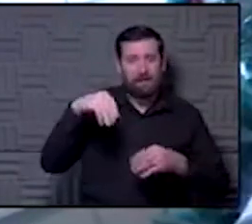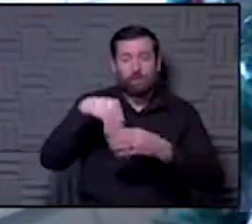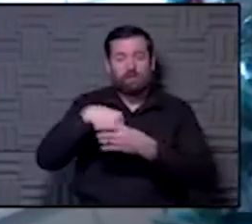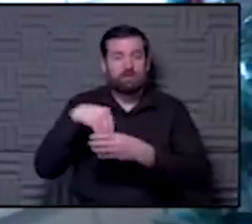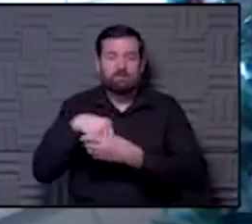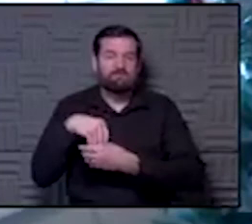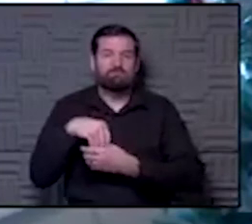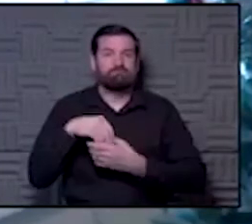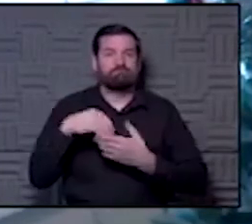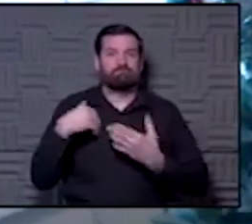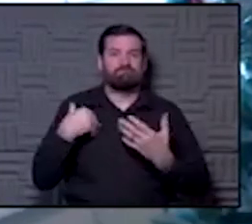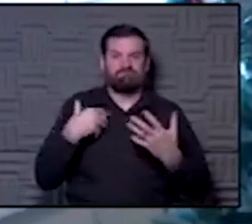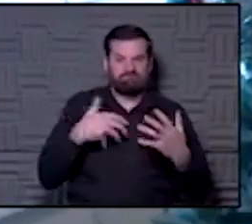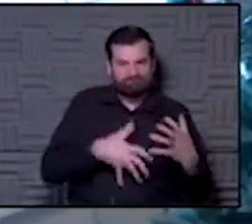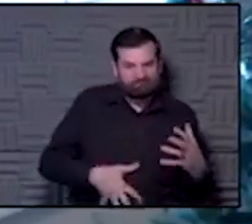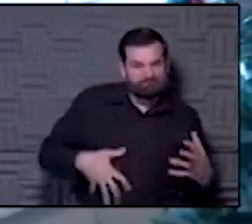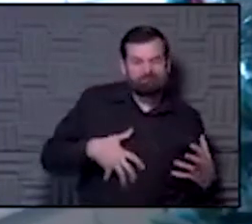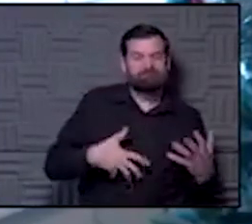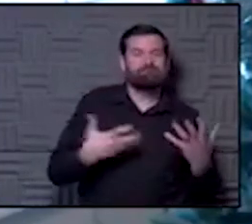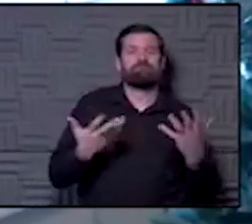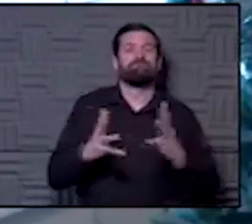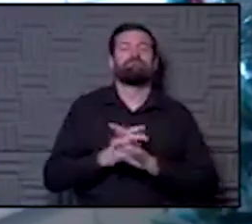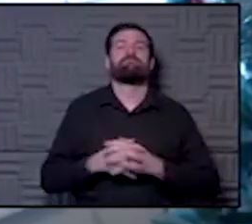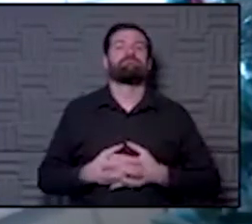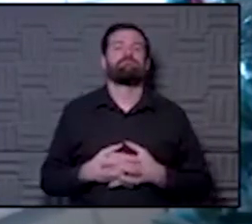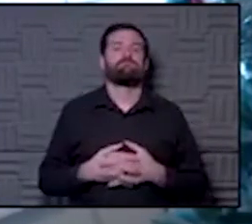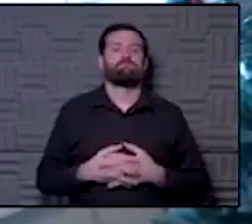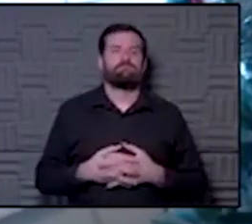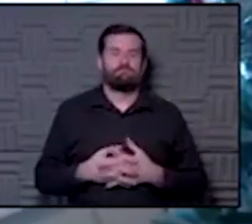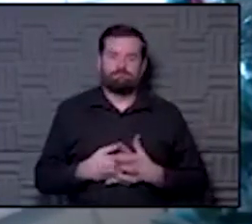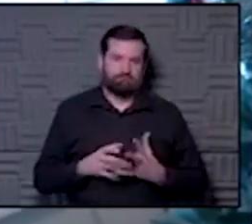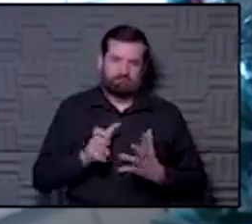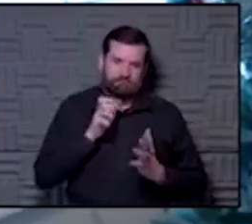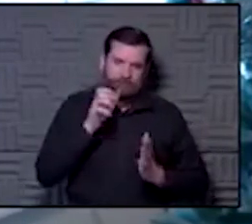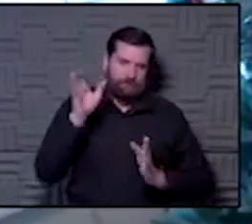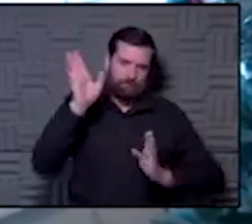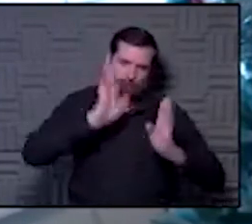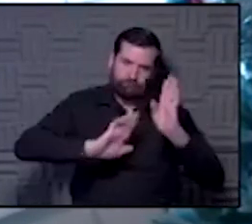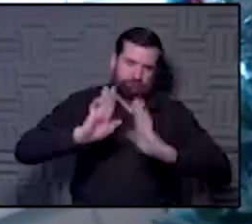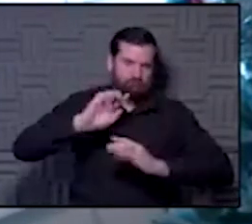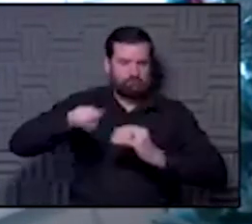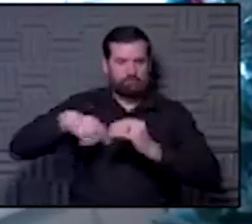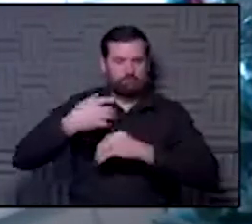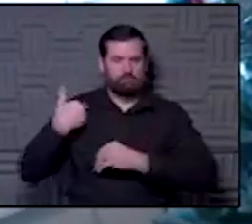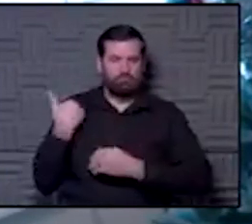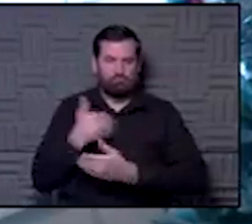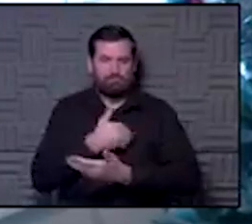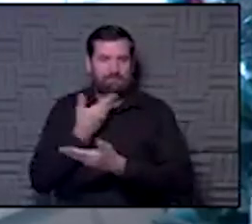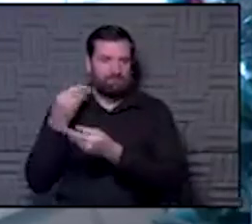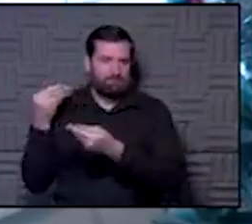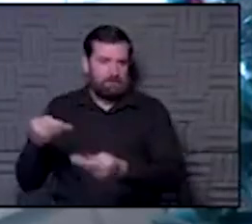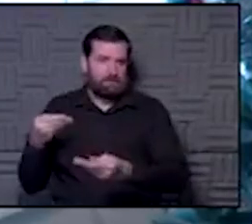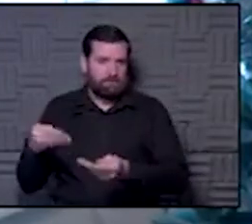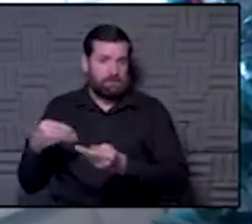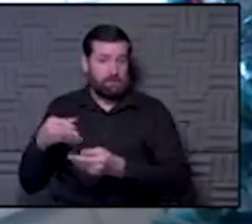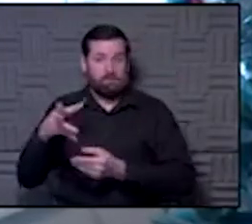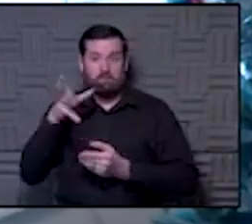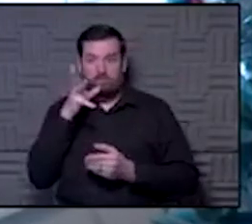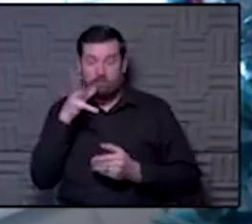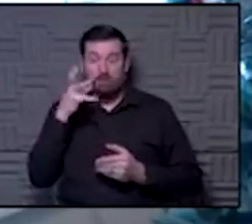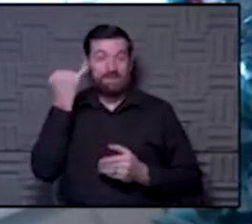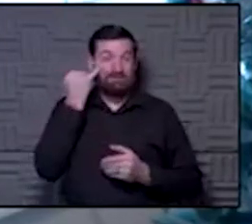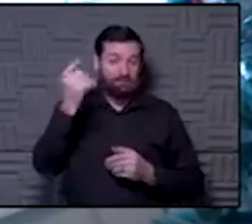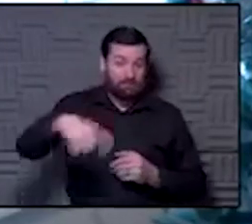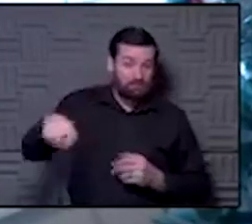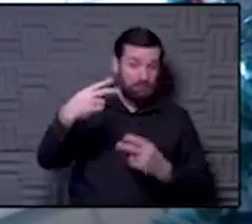breast and the child's stomach. So I'm not that worried about breastfeeding mothers. I think the only thing, if anybody's